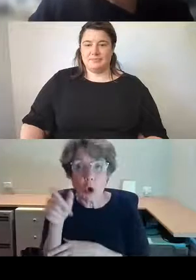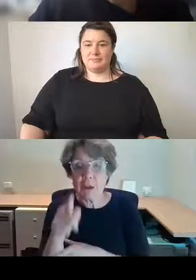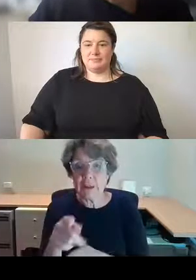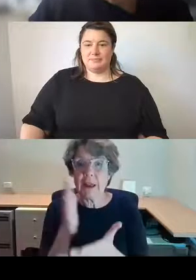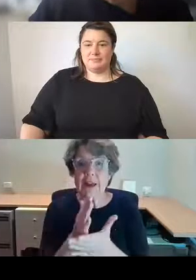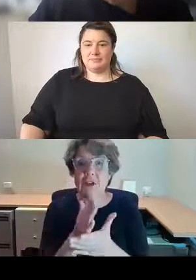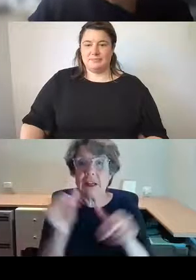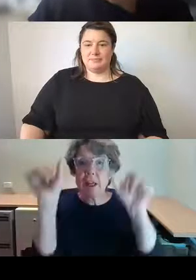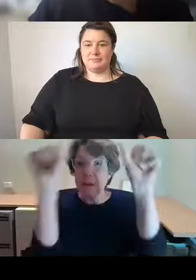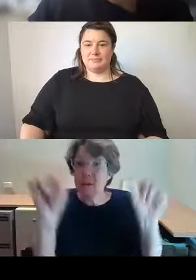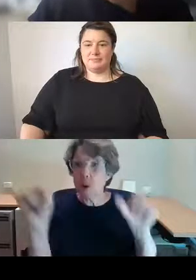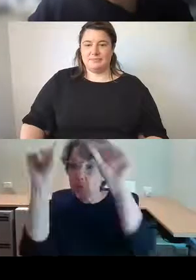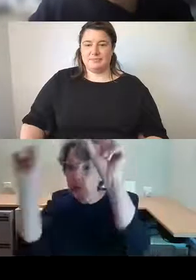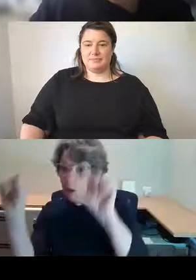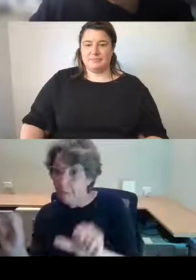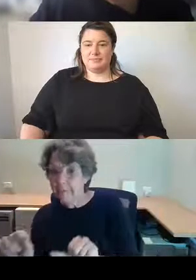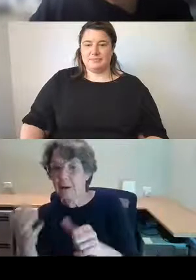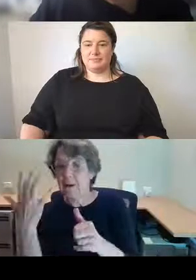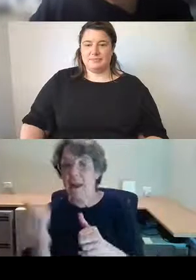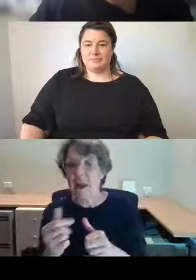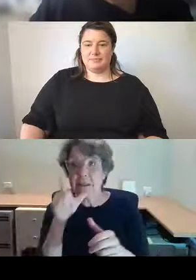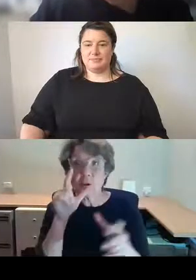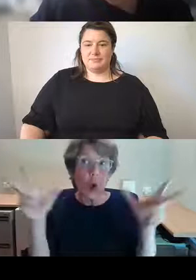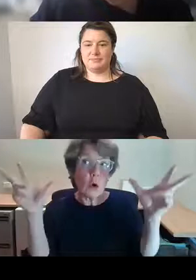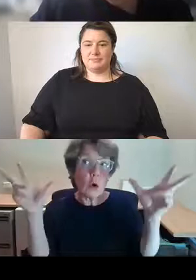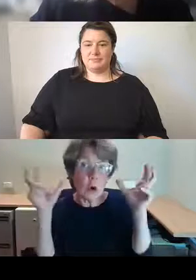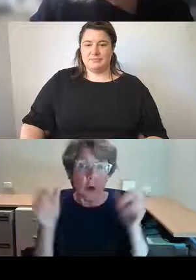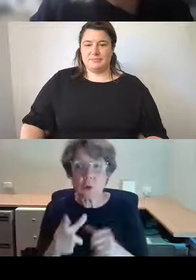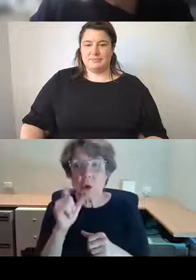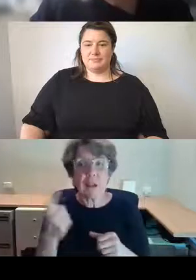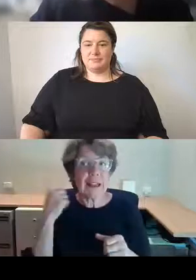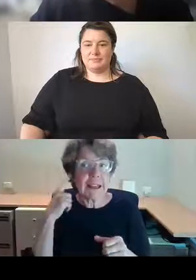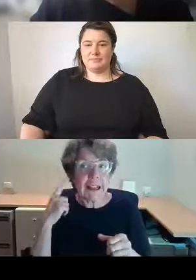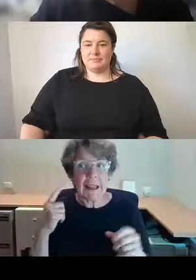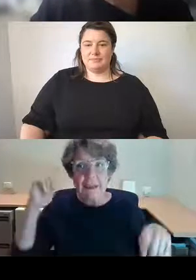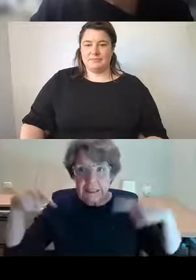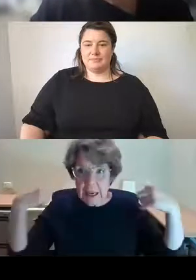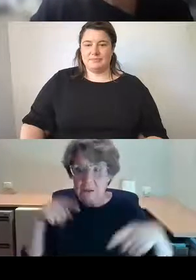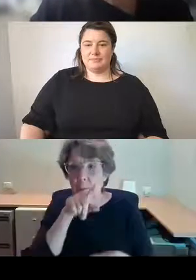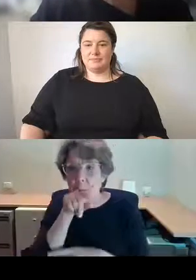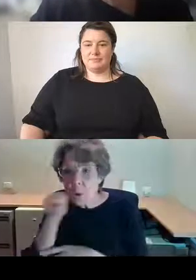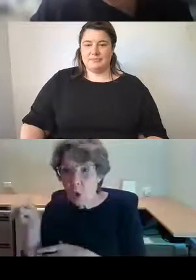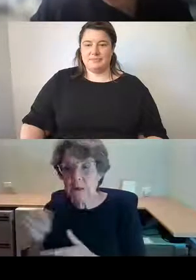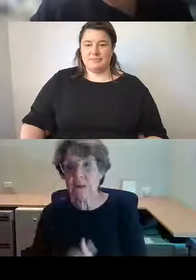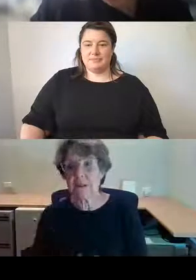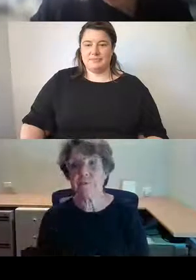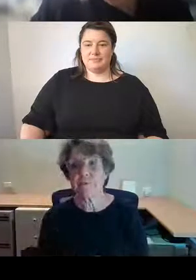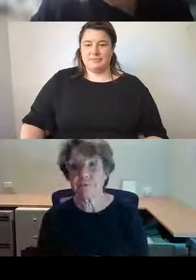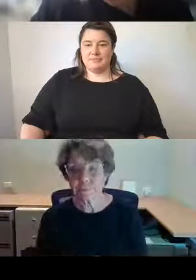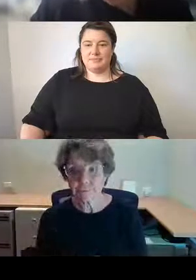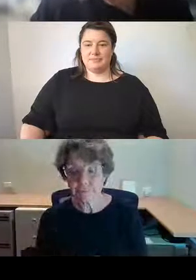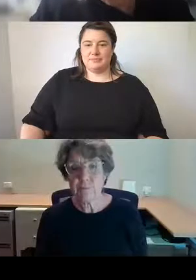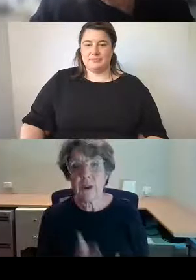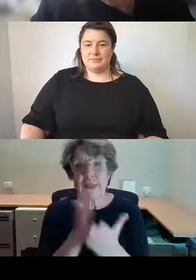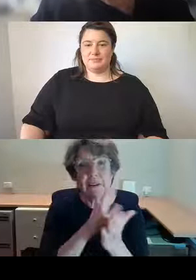in it. And you can hear the sounds of birds that have been mastered by some of the ornithologists